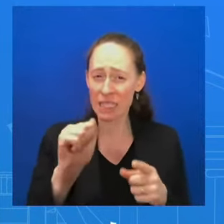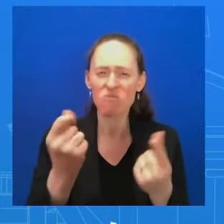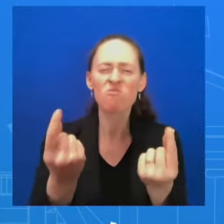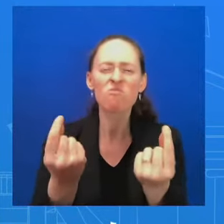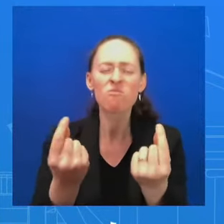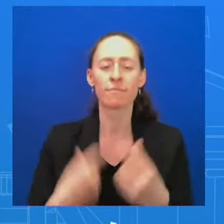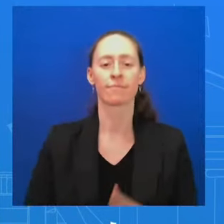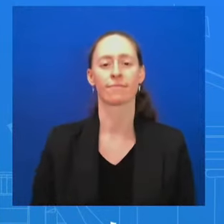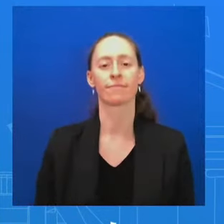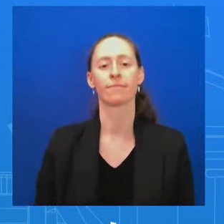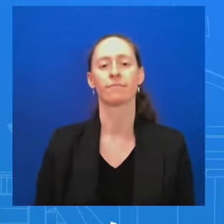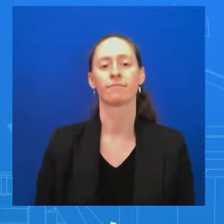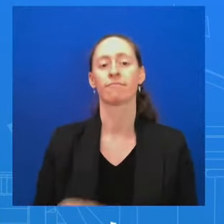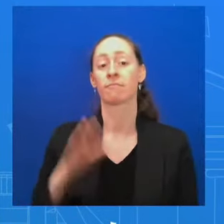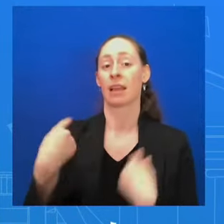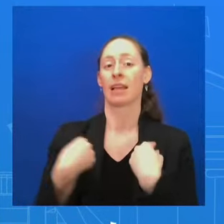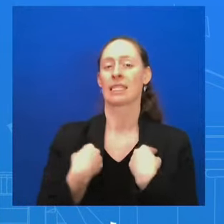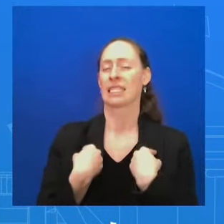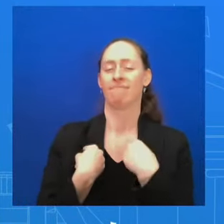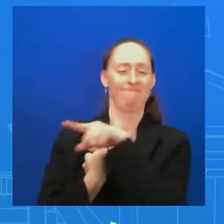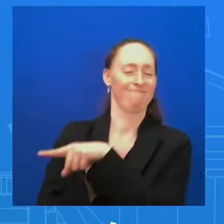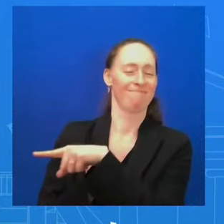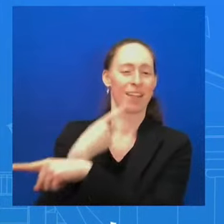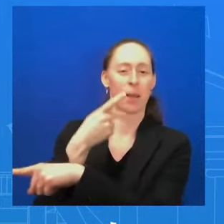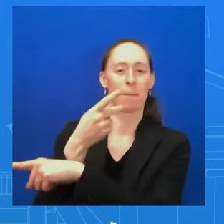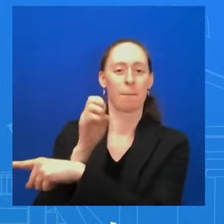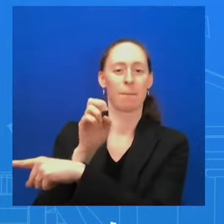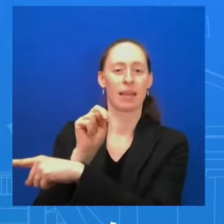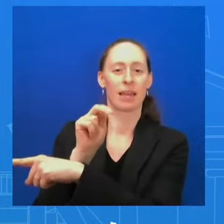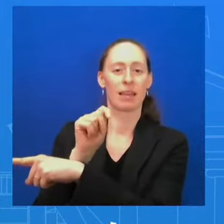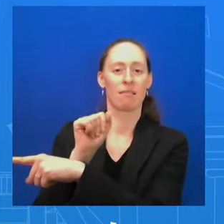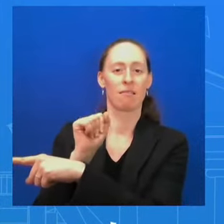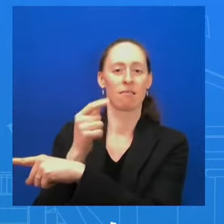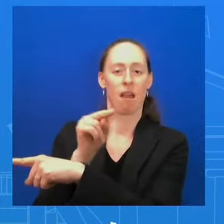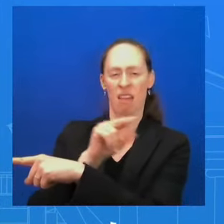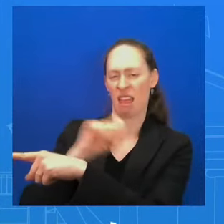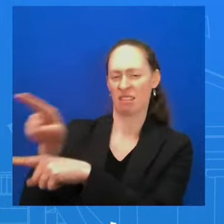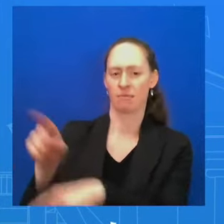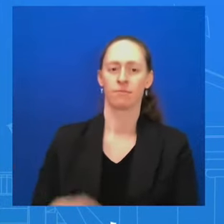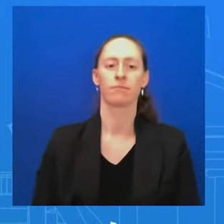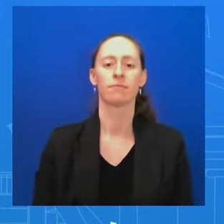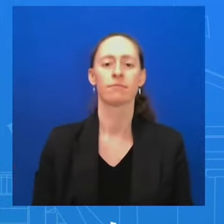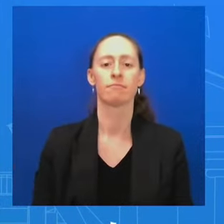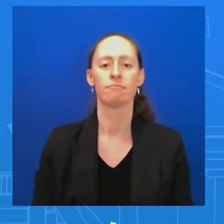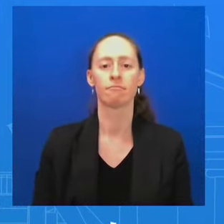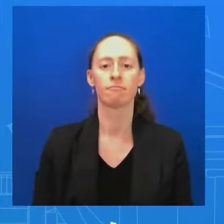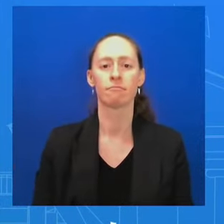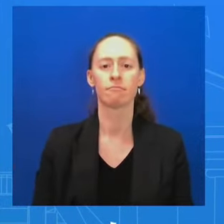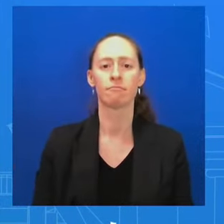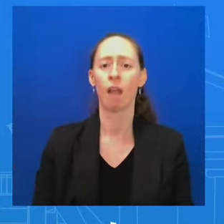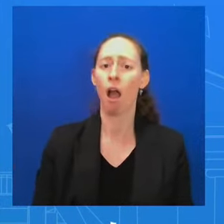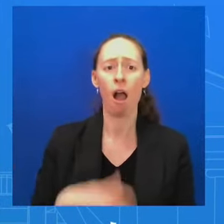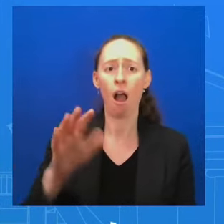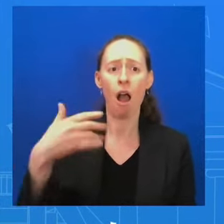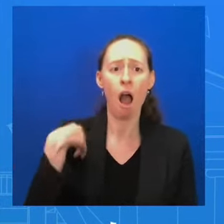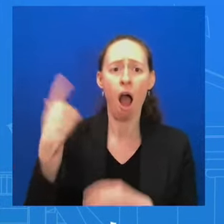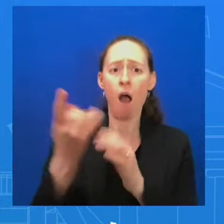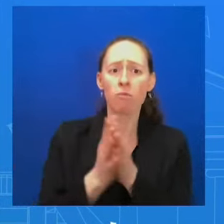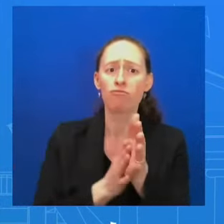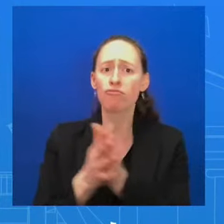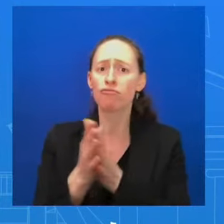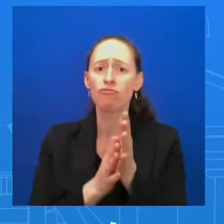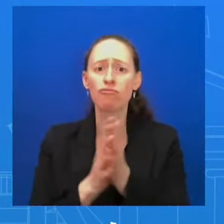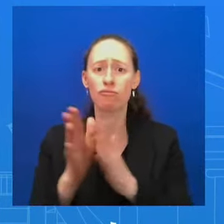so I don't want to get ahead of them on that. We're always looking for opportunities to improve cooperation with our allies in the Indo